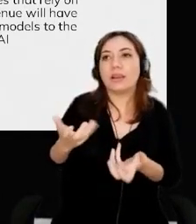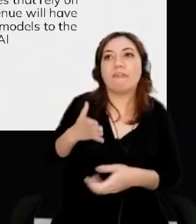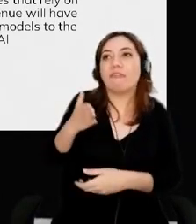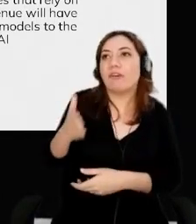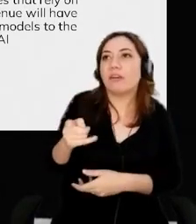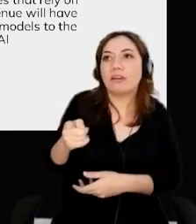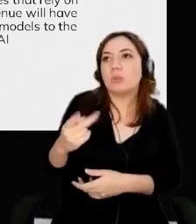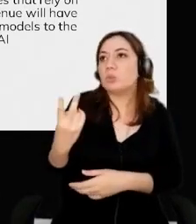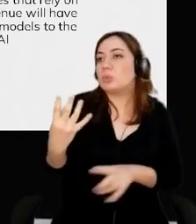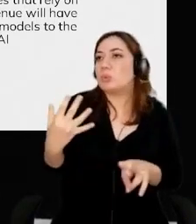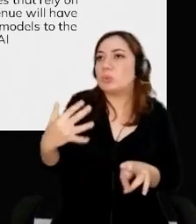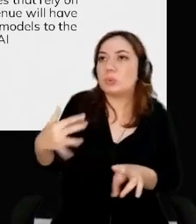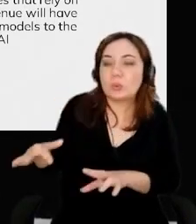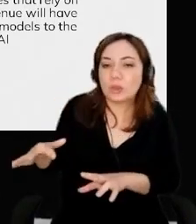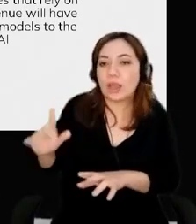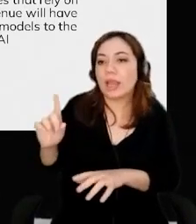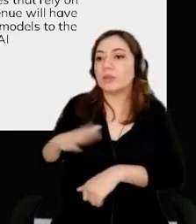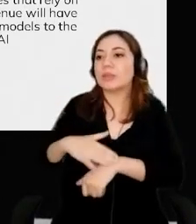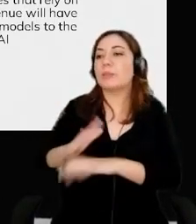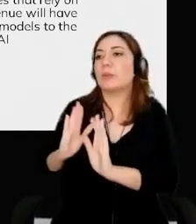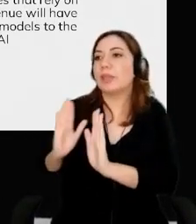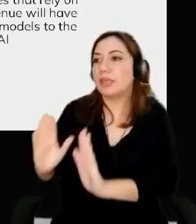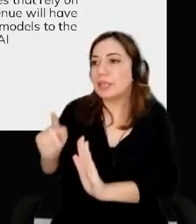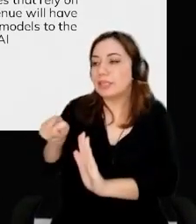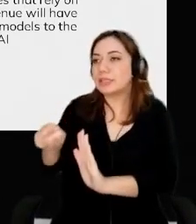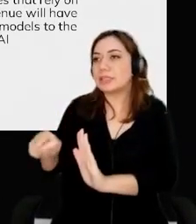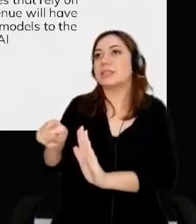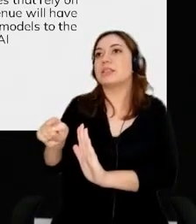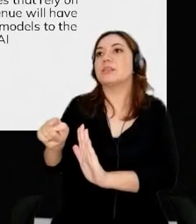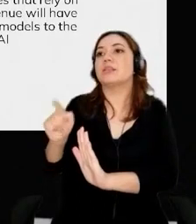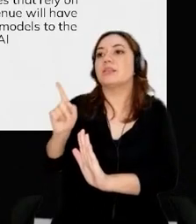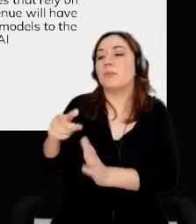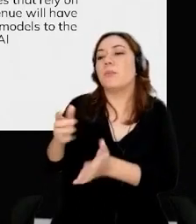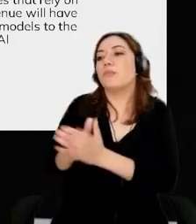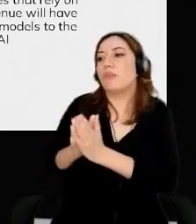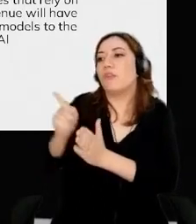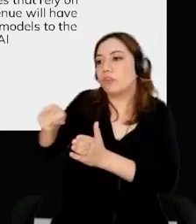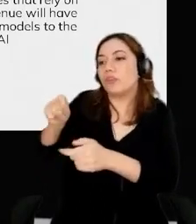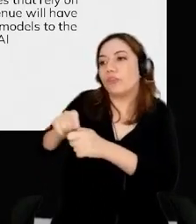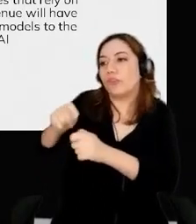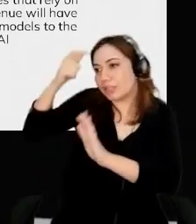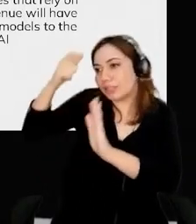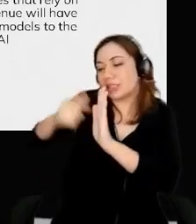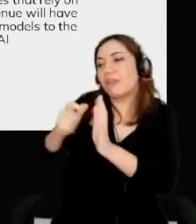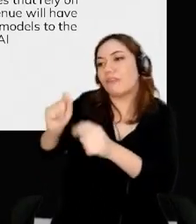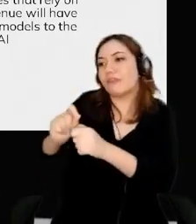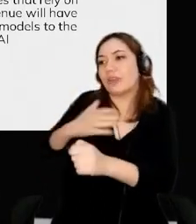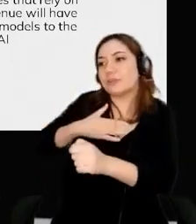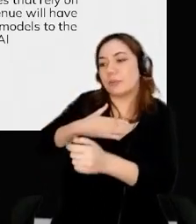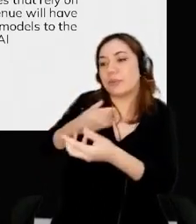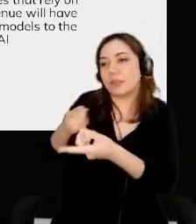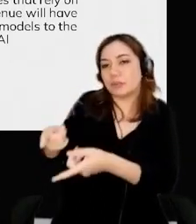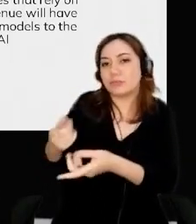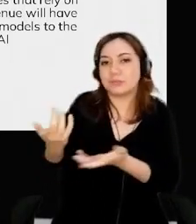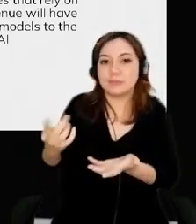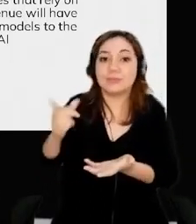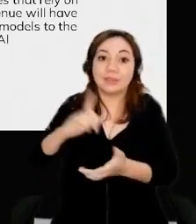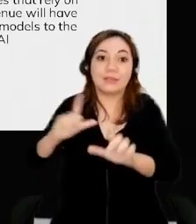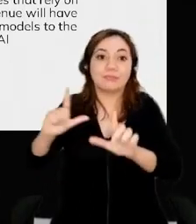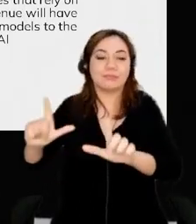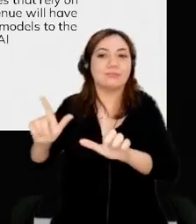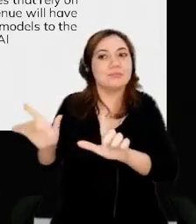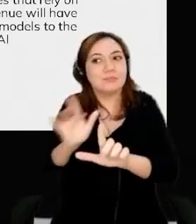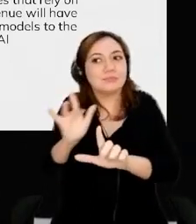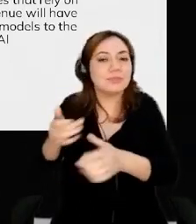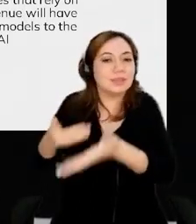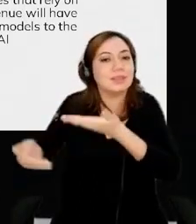this is the time that I have, just buy the ticket for me. There's no screen interaction there. So, I'm thinking